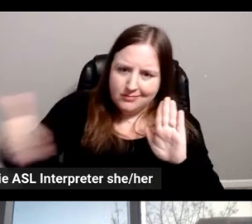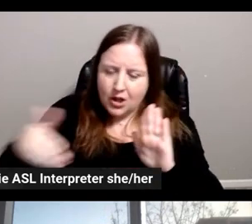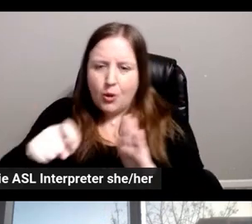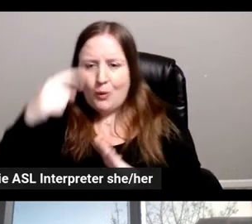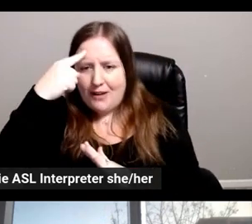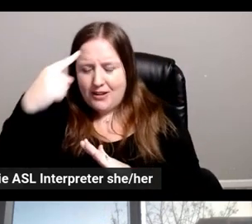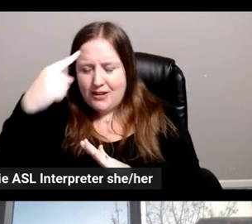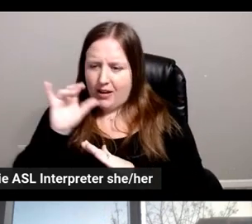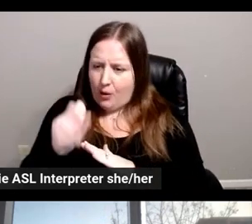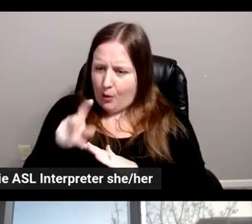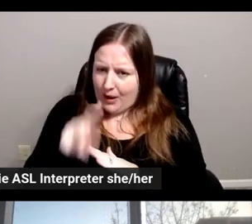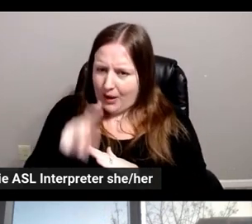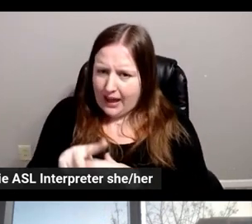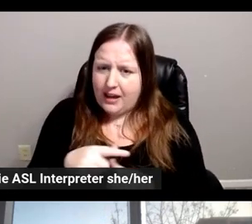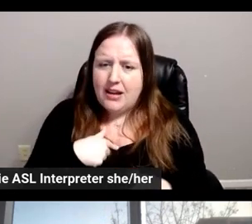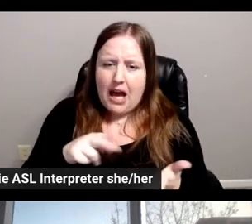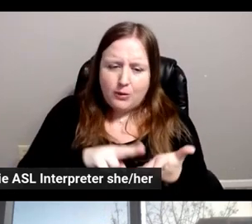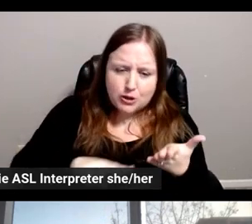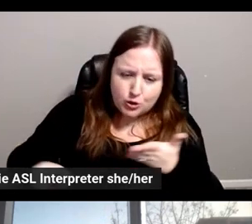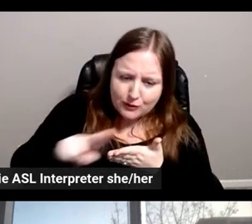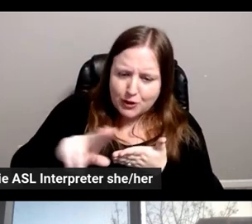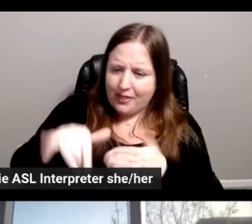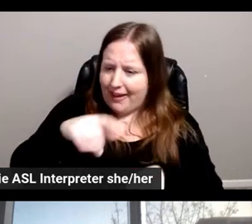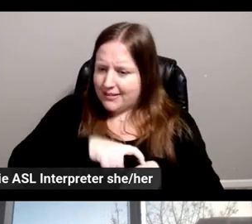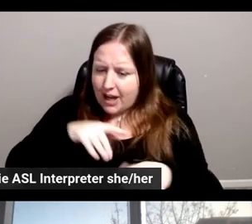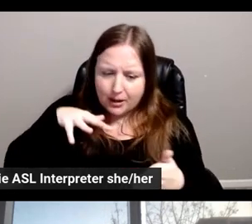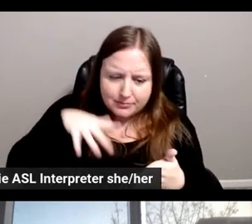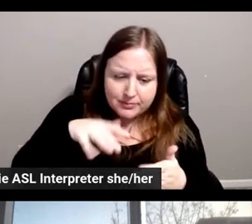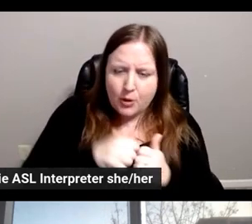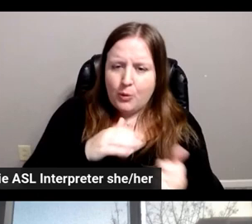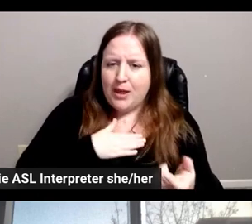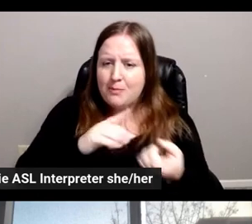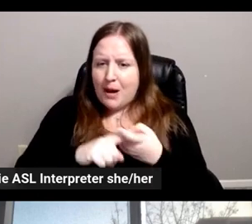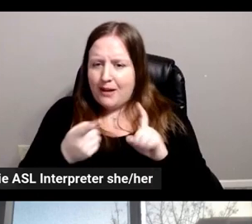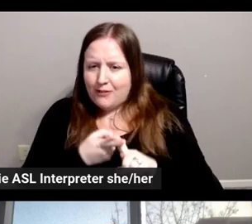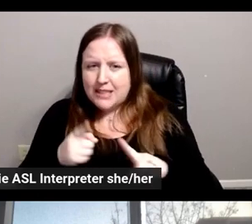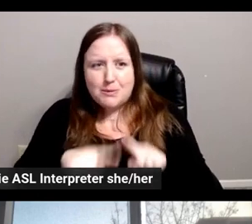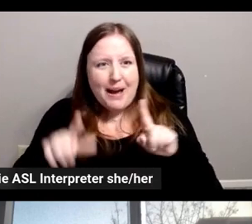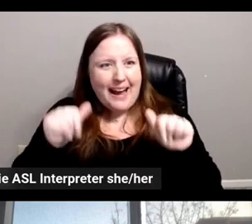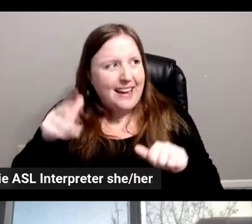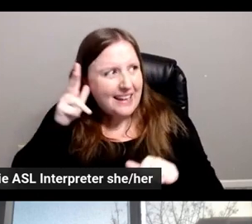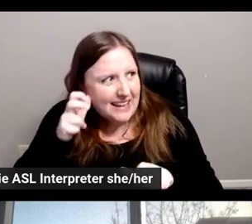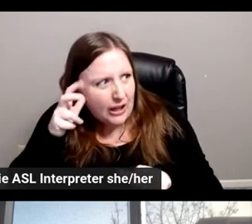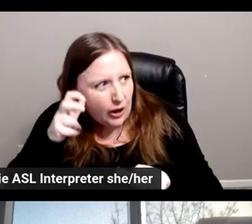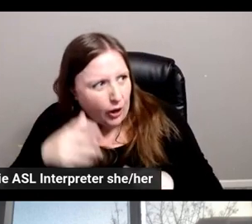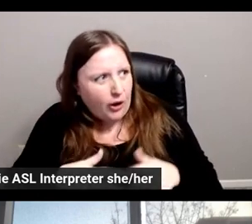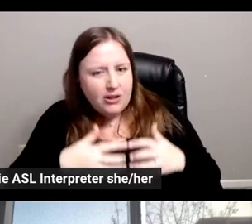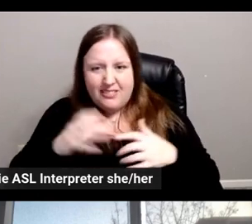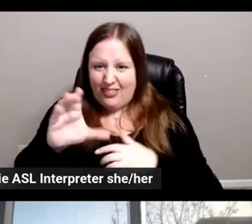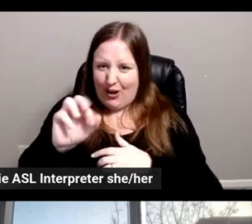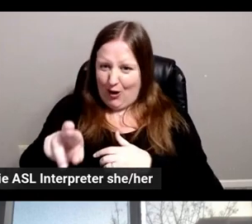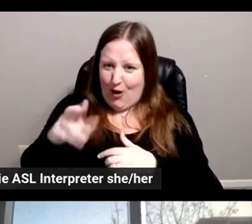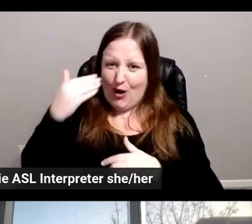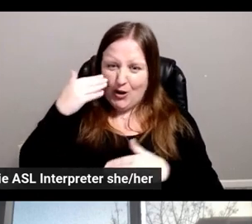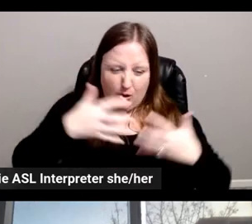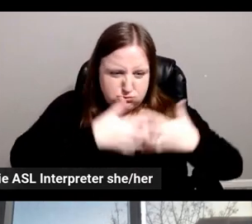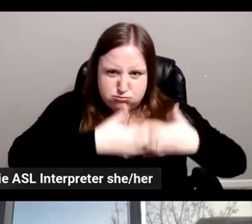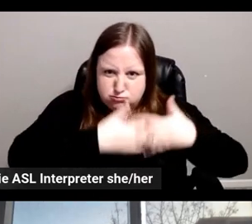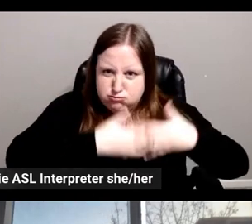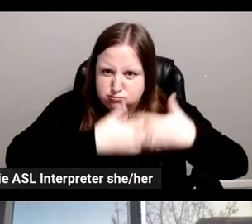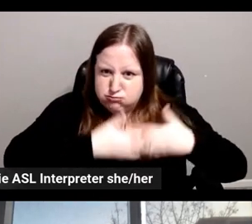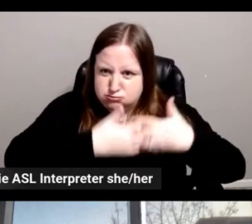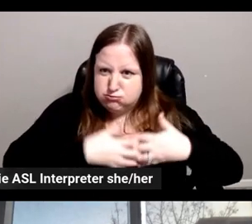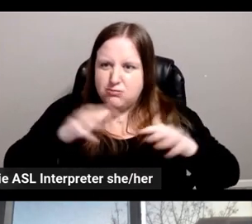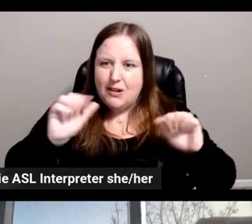while I was at the university studying with my friends, I was hearing the engine roar in the background, living there. You can really hear